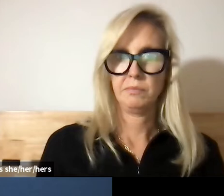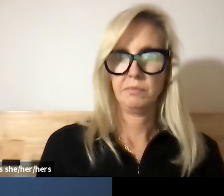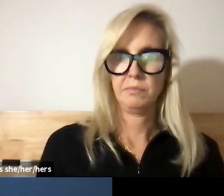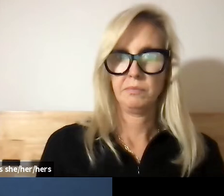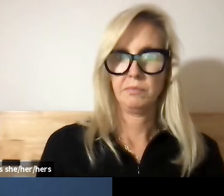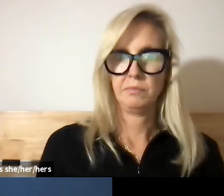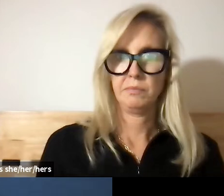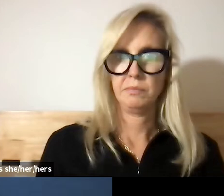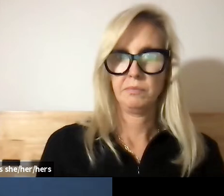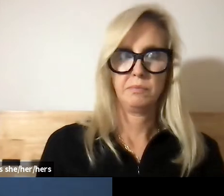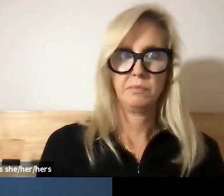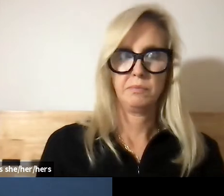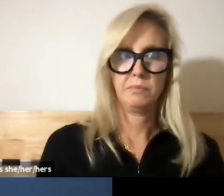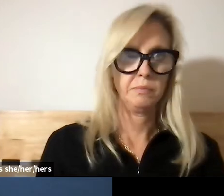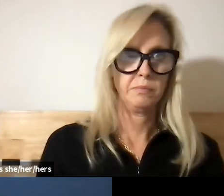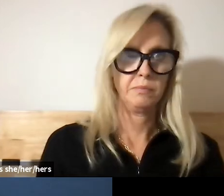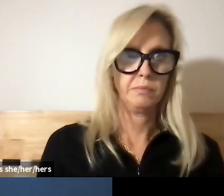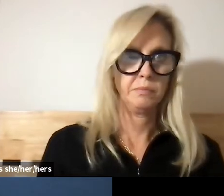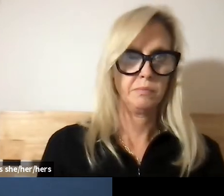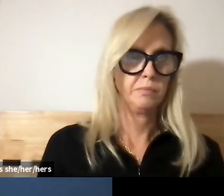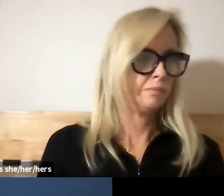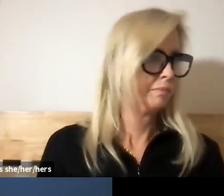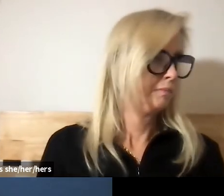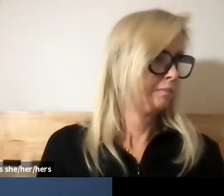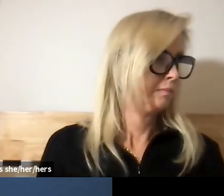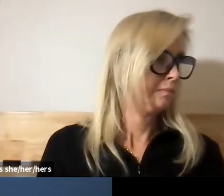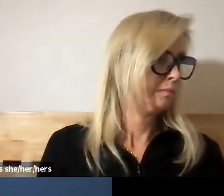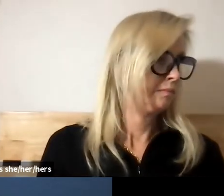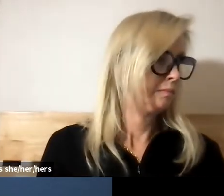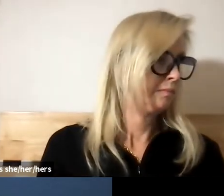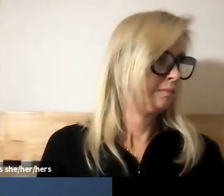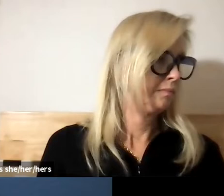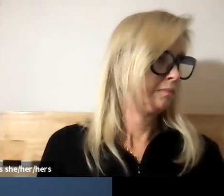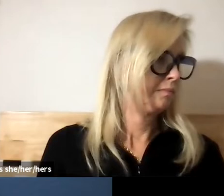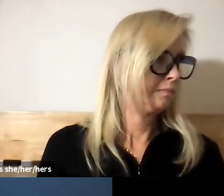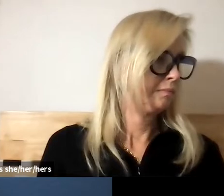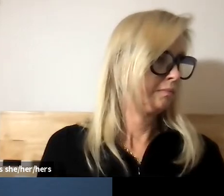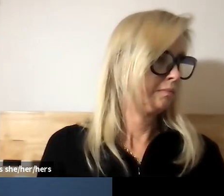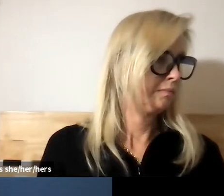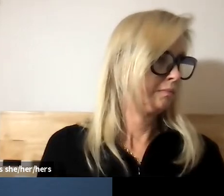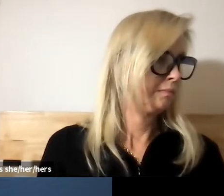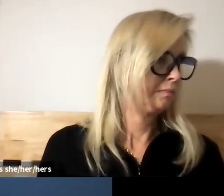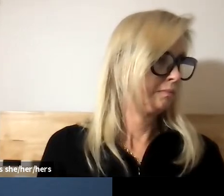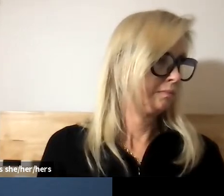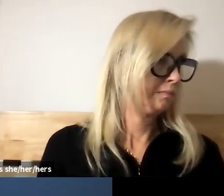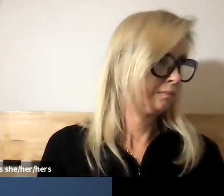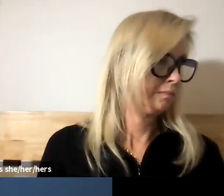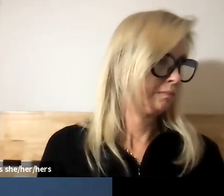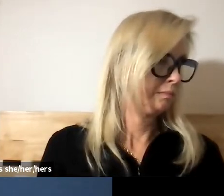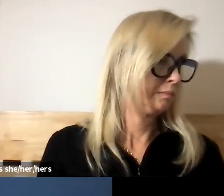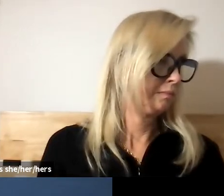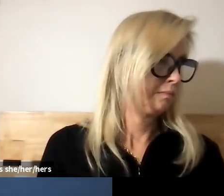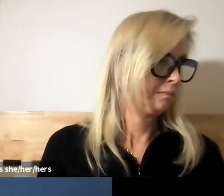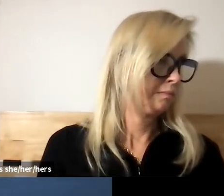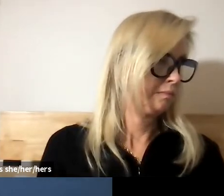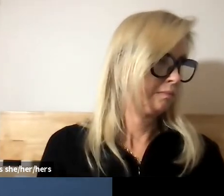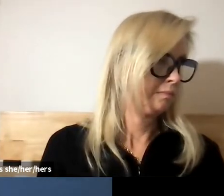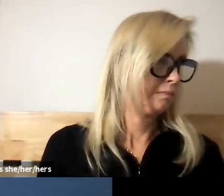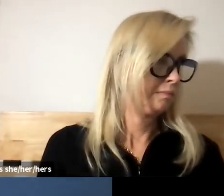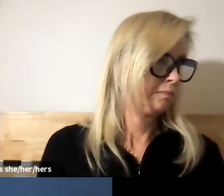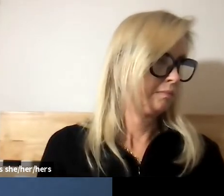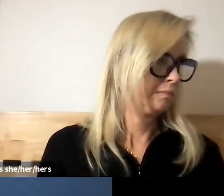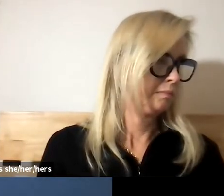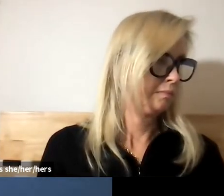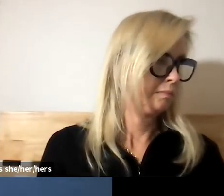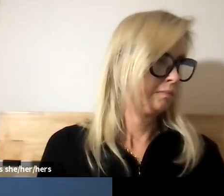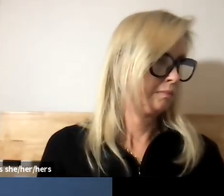wagenik has brought to us around a disturbing national and local trend related to the dangerous and potentially lethal drug